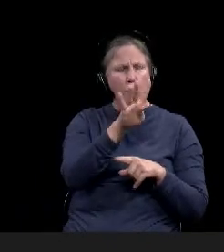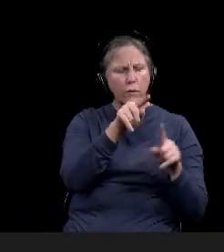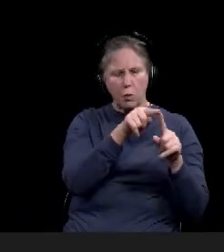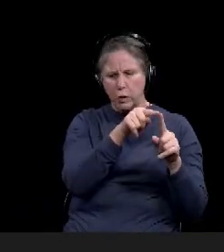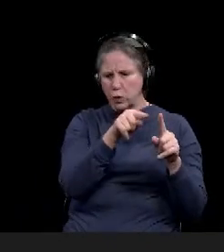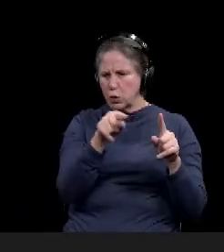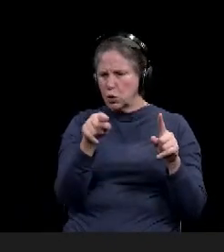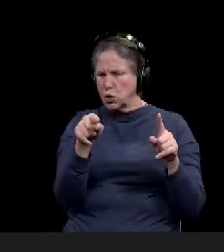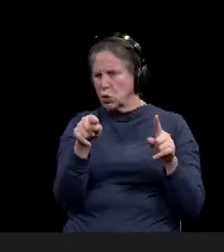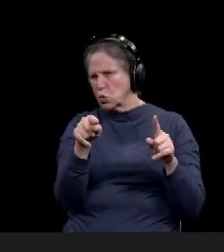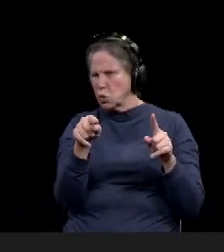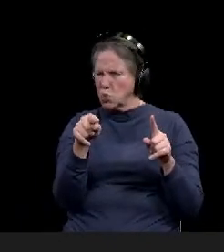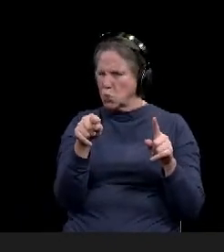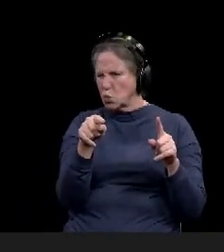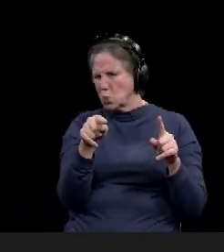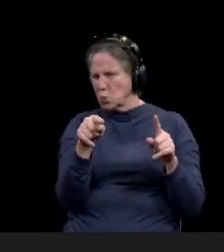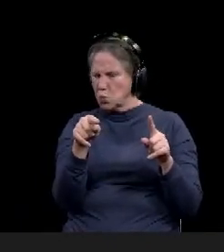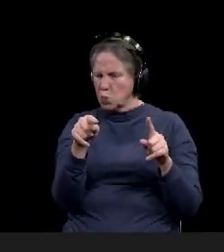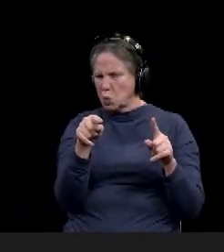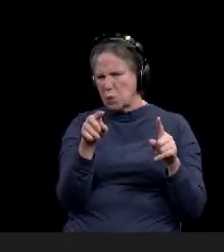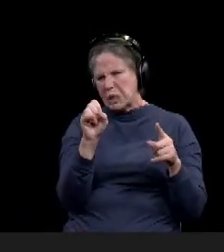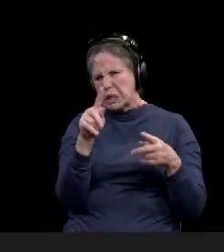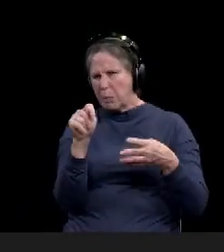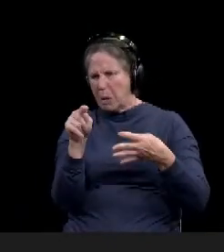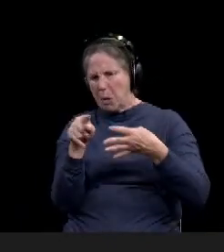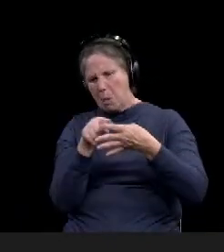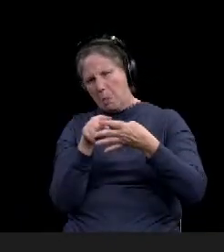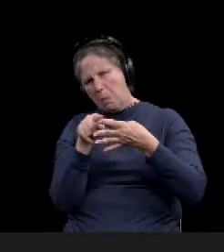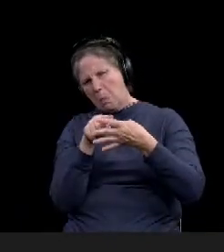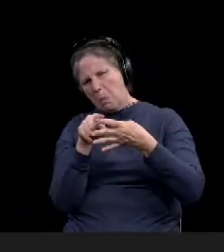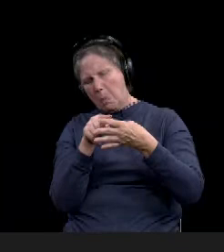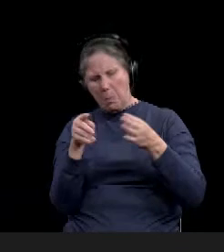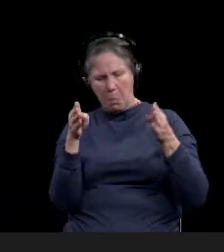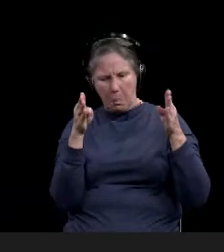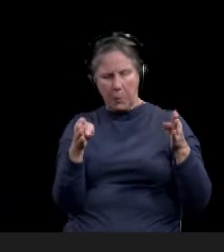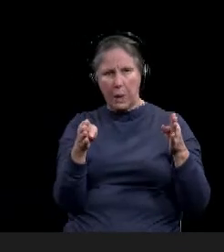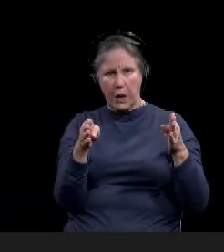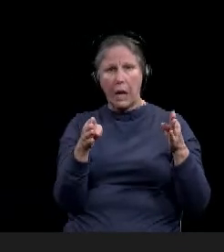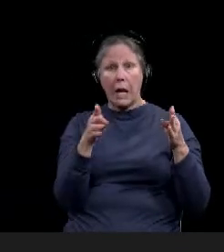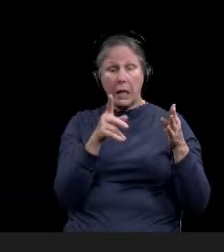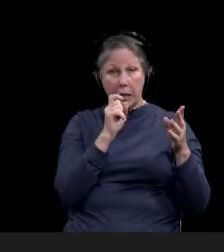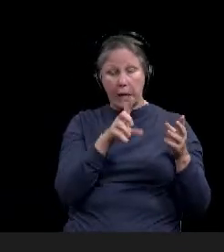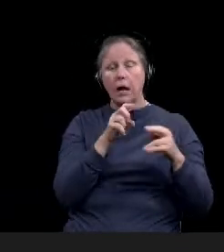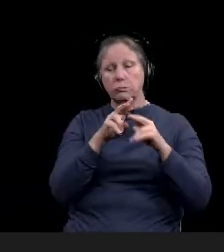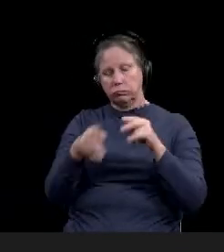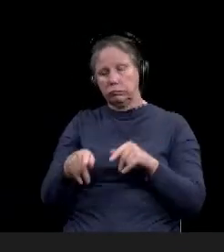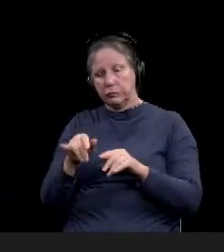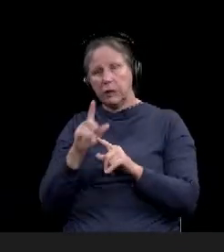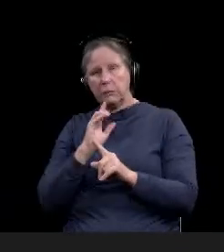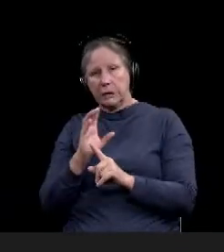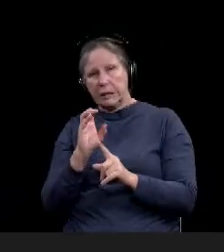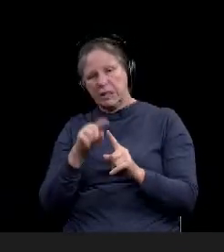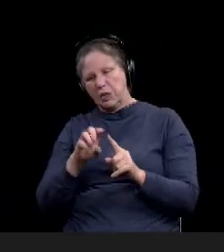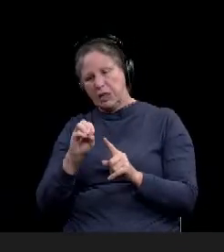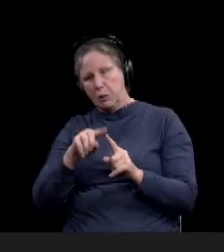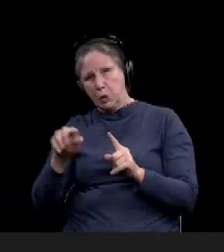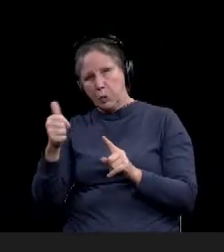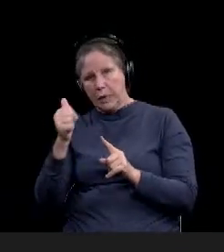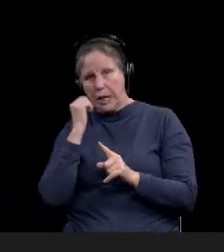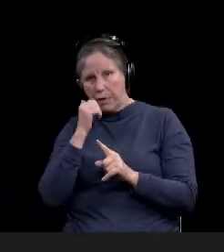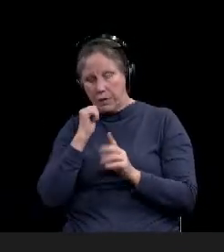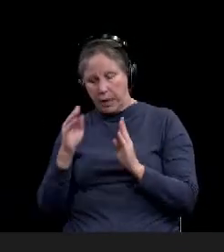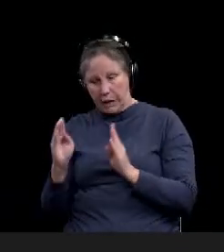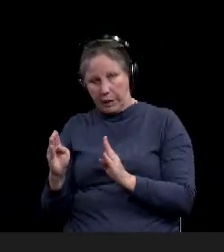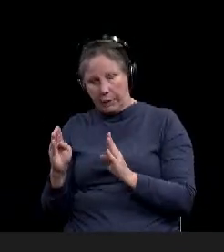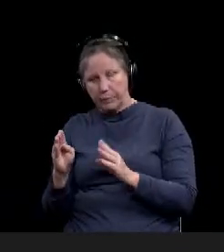say the first of, uh, September. Uh, but they're down to having somewhere between zero and 10 new cases per day